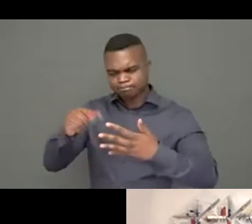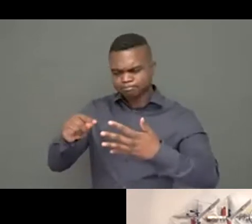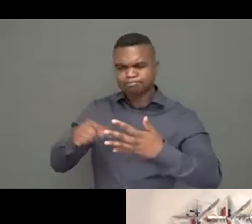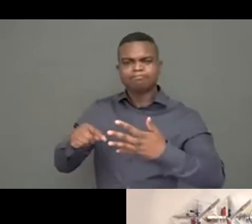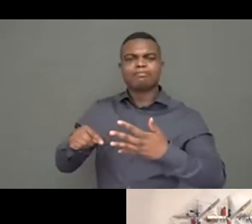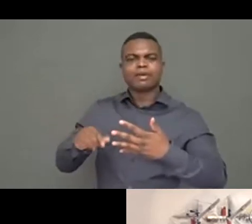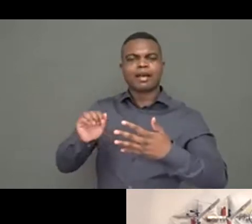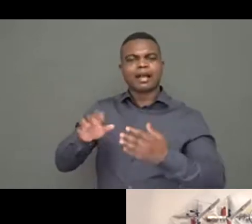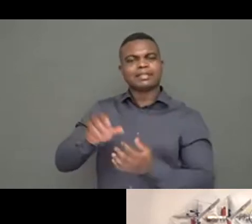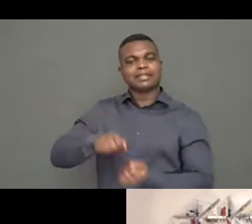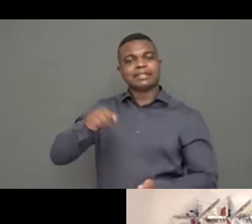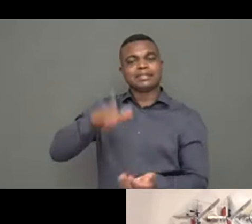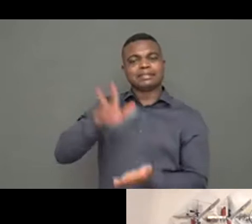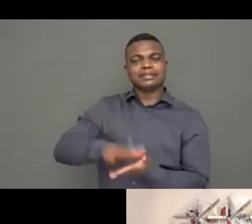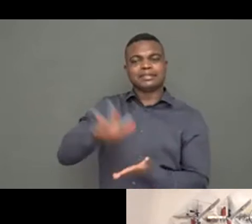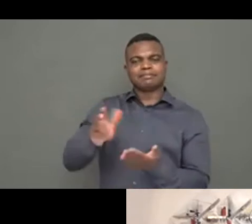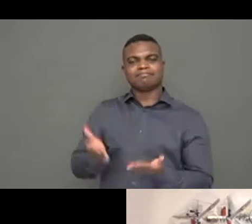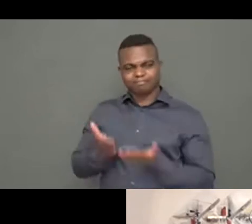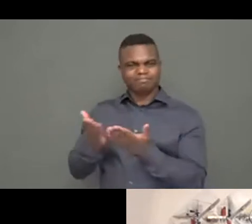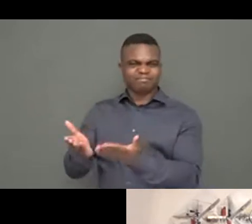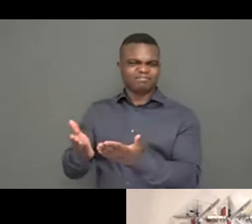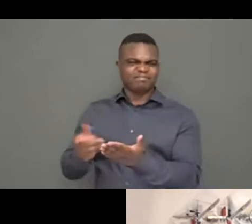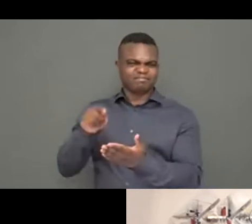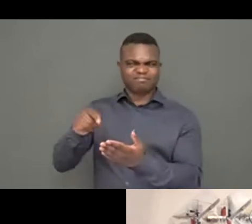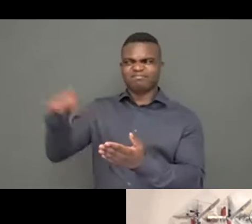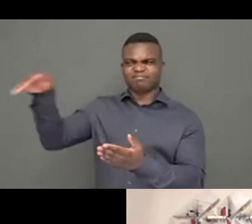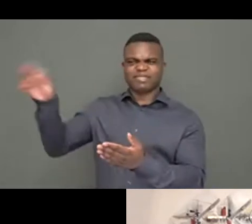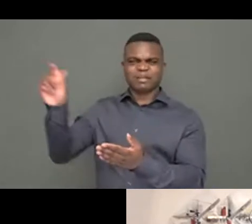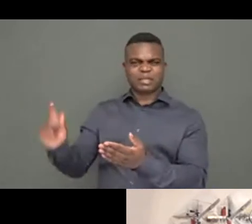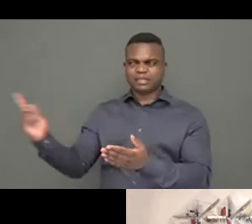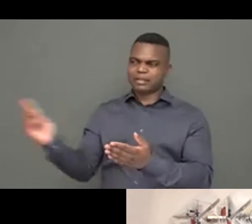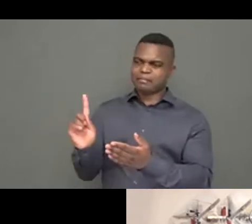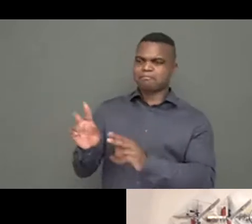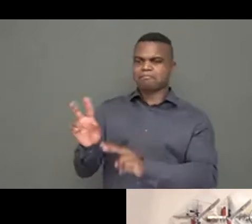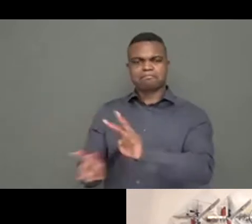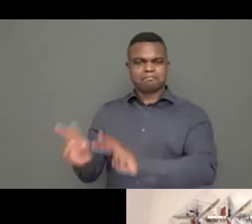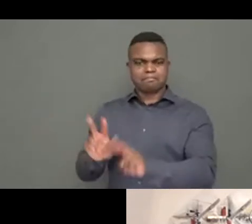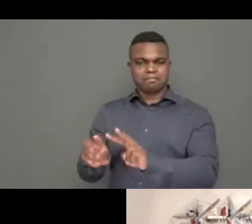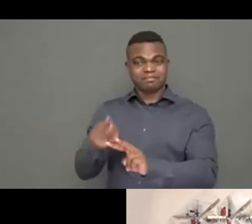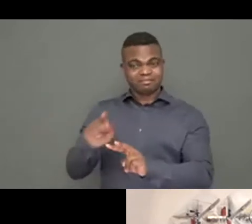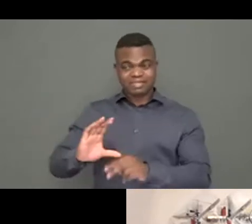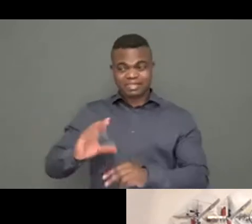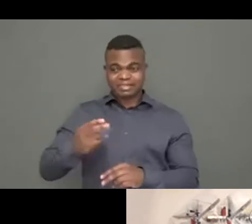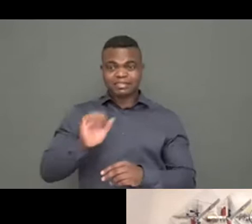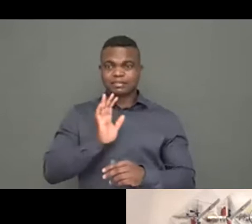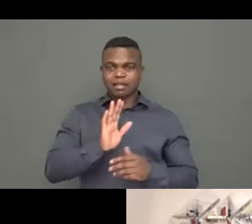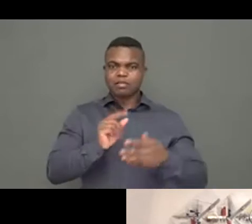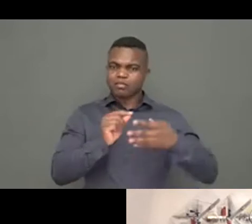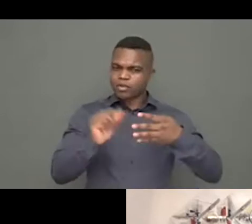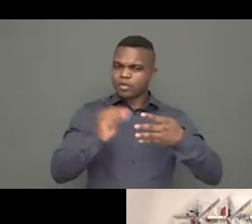and certification are provided by an independent organization which called Humanitarian Quality Assurance